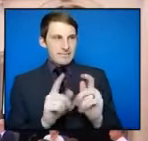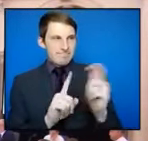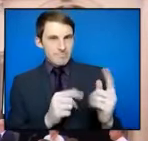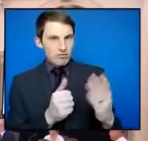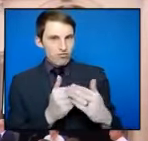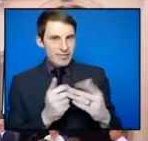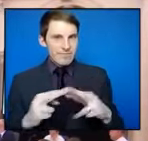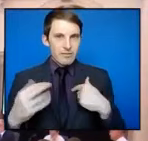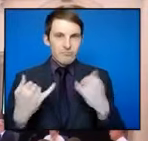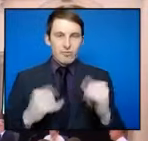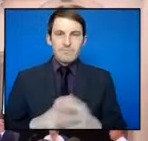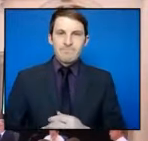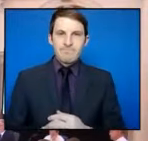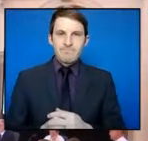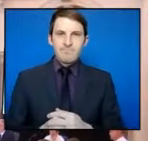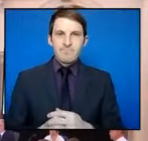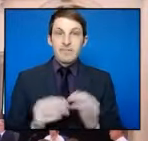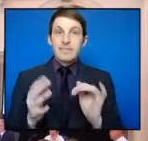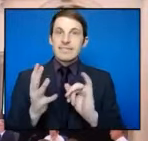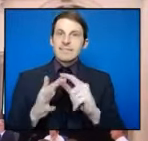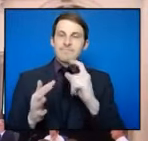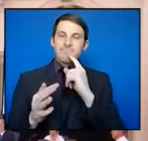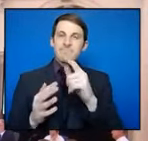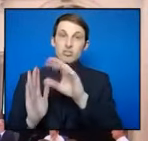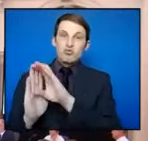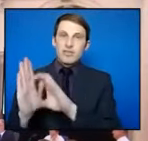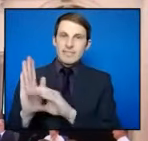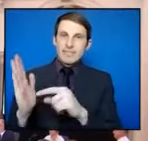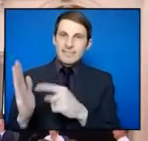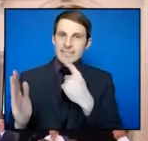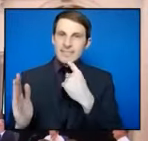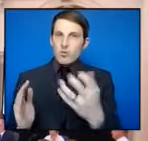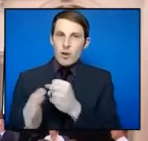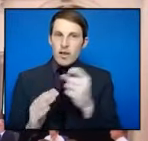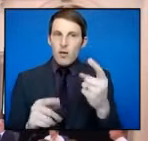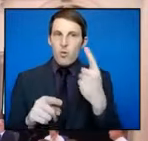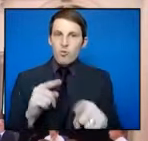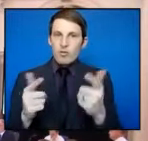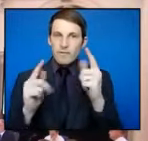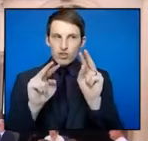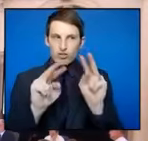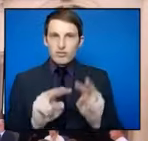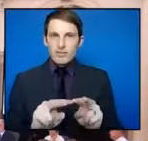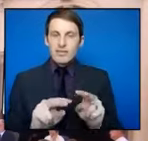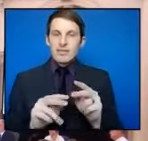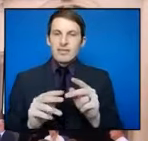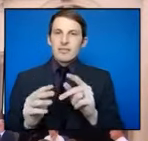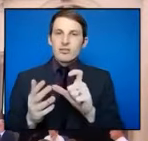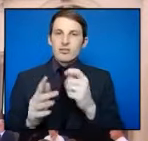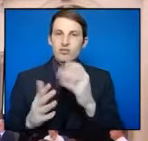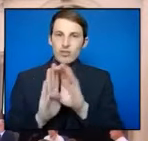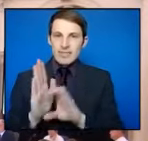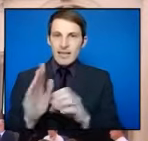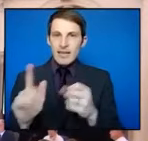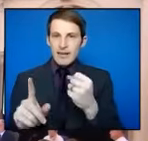wrong. Thanks, Satine. So, the Charter does require that the authorised officer assesses those Charter impacts. But again, it is a case-by-case basis.